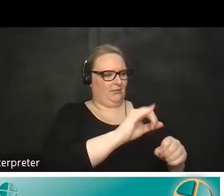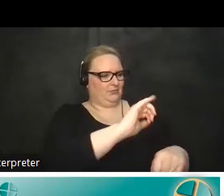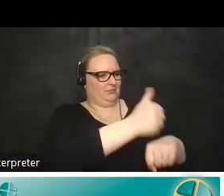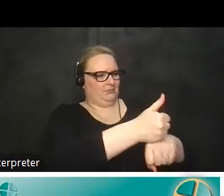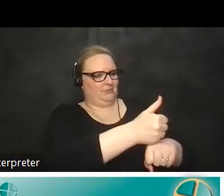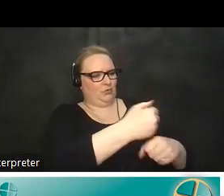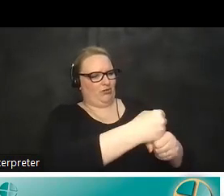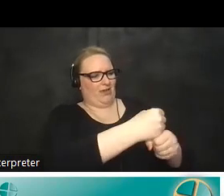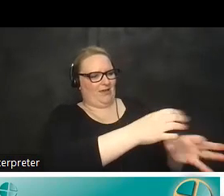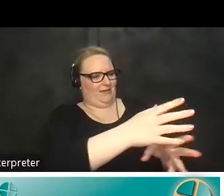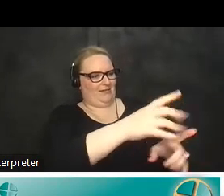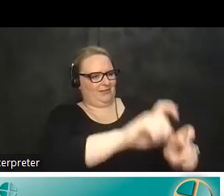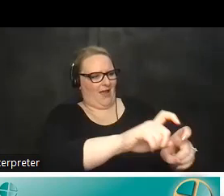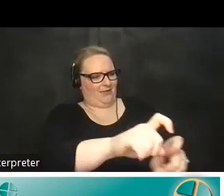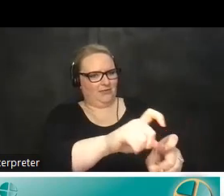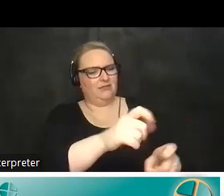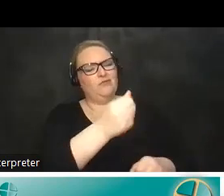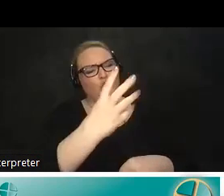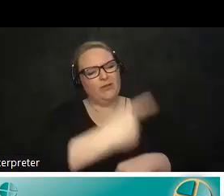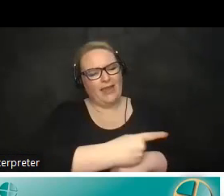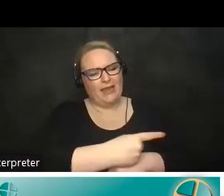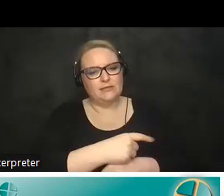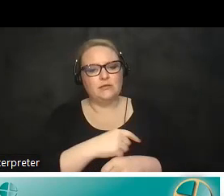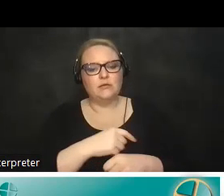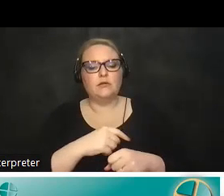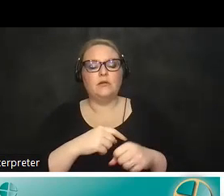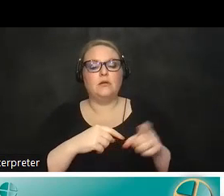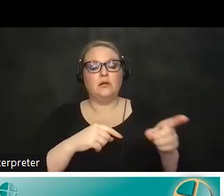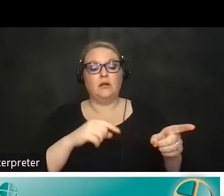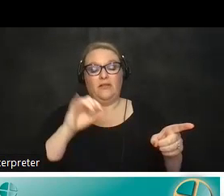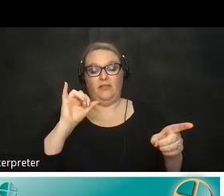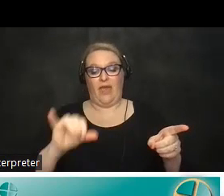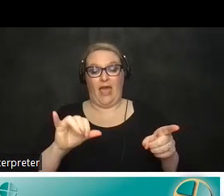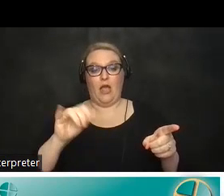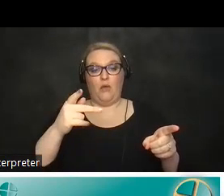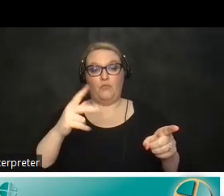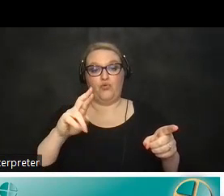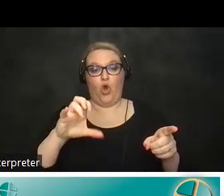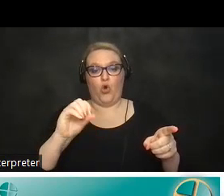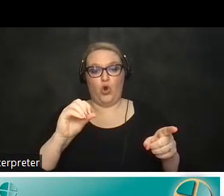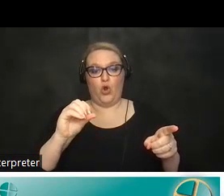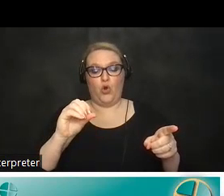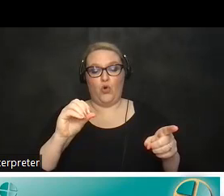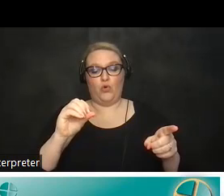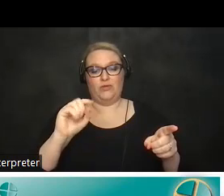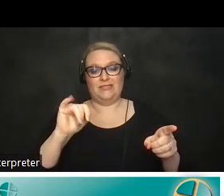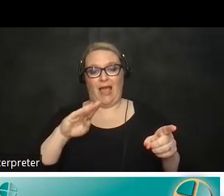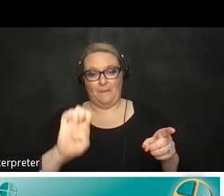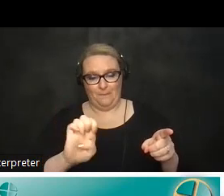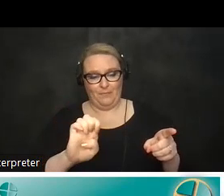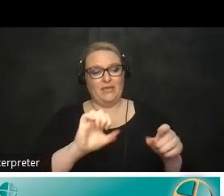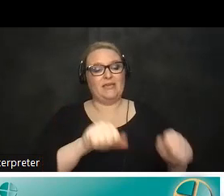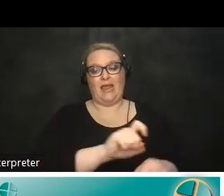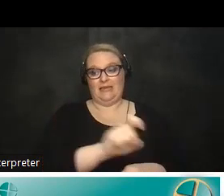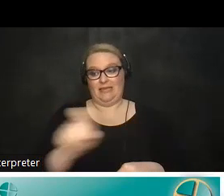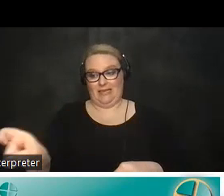um but what that entails is basically making a working prototype that we can then give to the recipient they